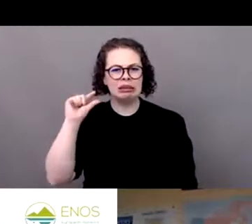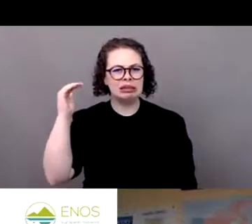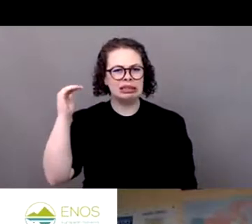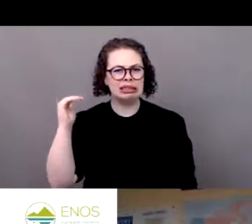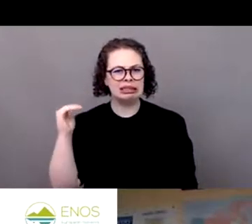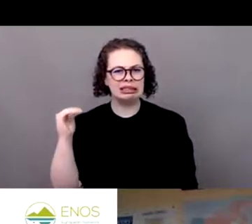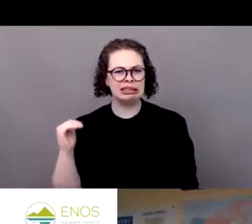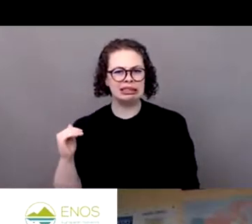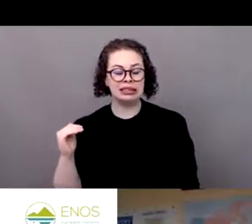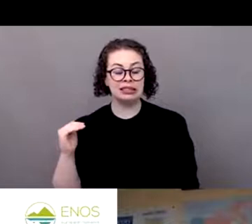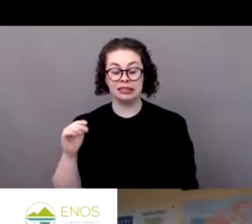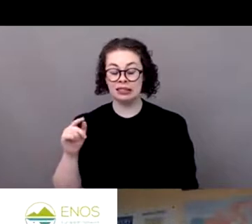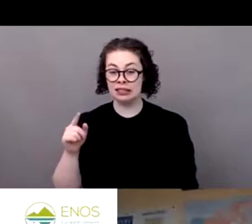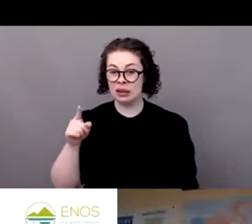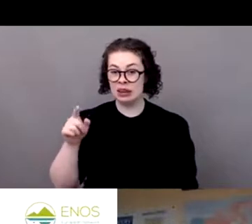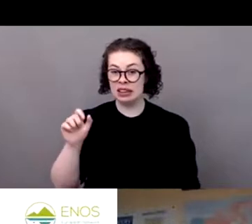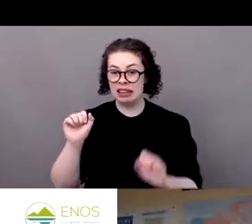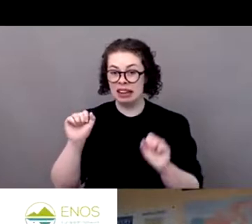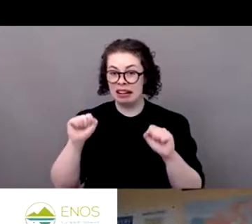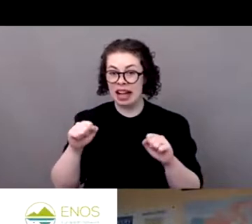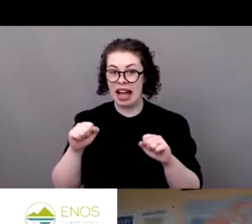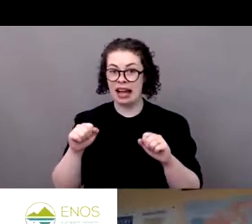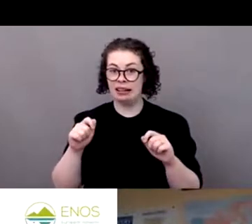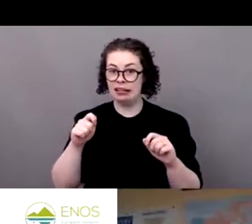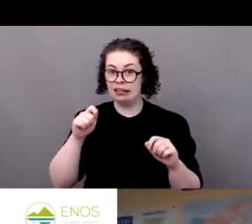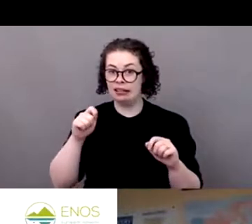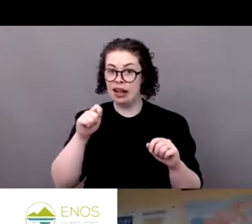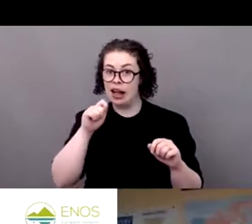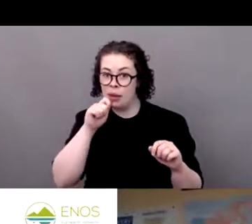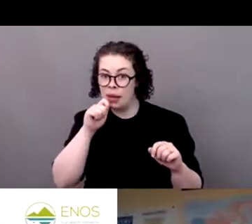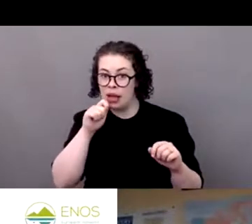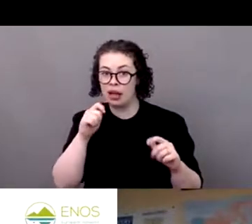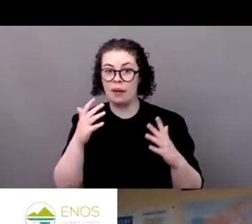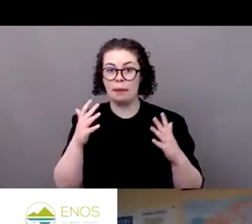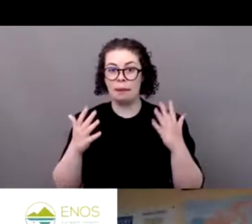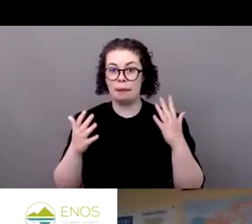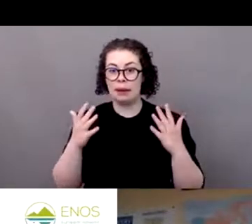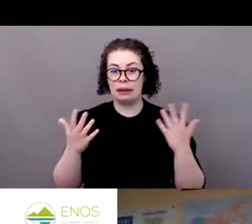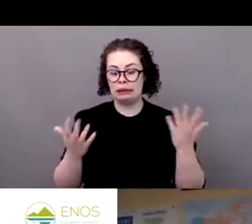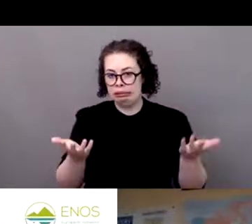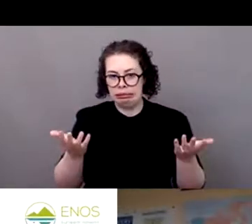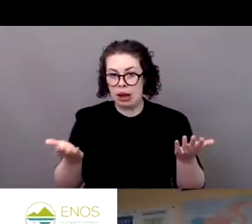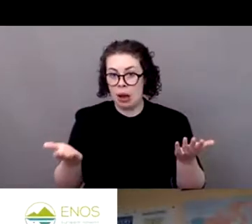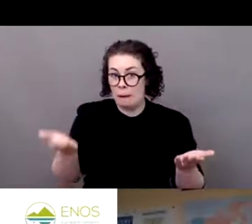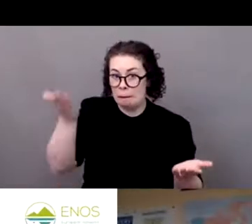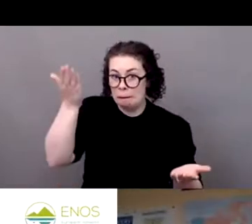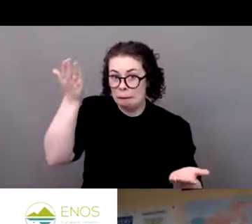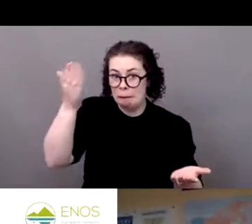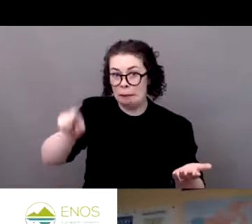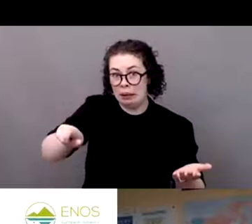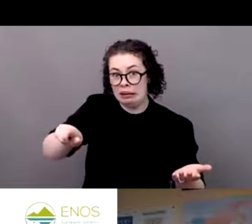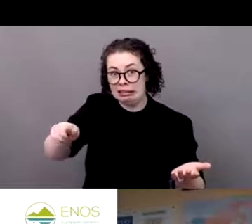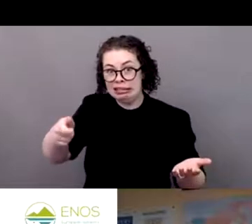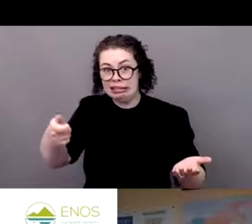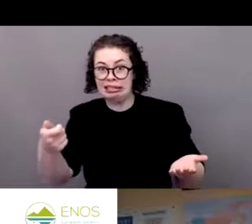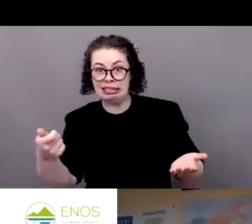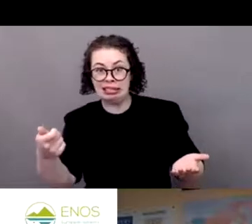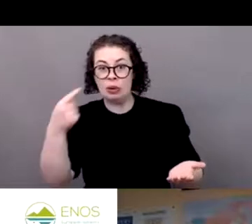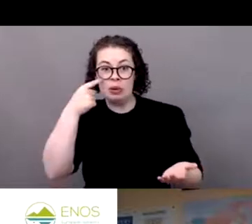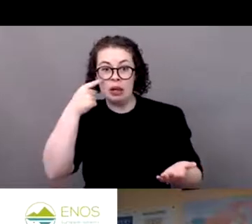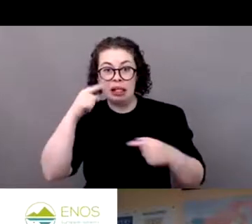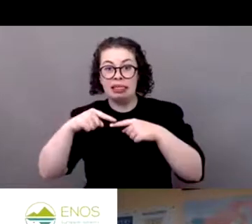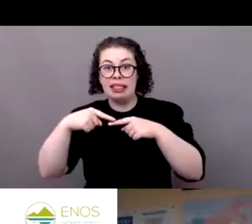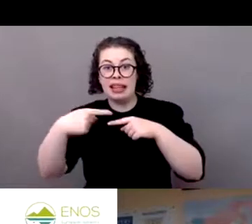don't know if you could put it louder, maybe the sound of the microphone. We'll try that for the next intervention.